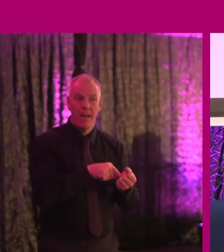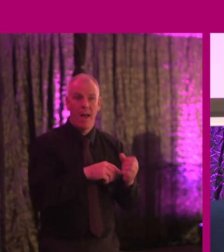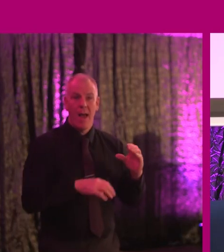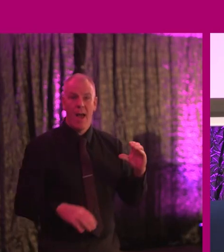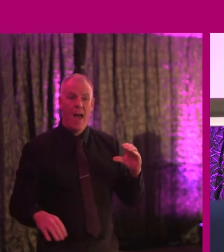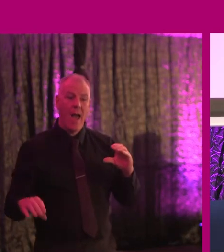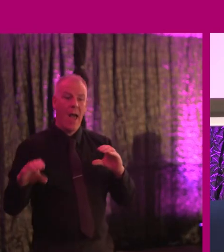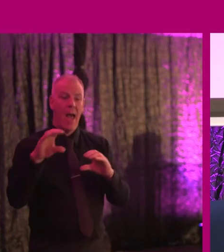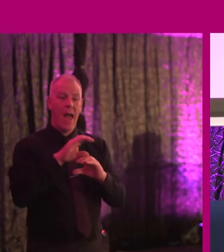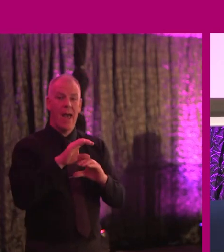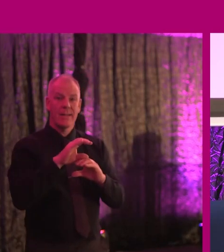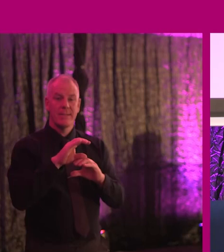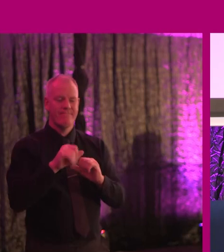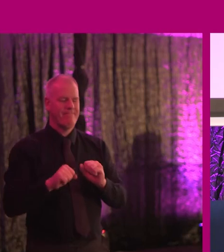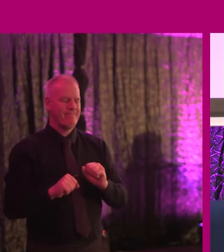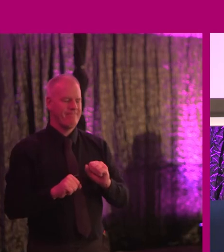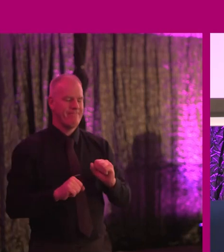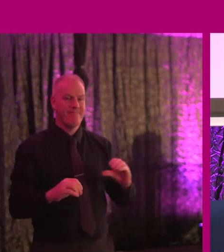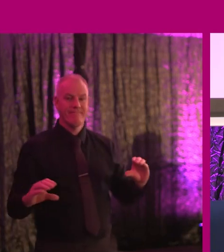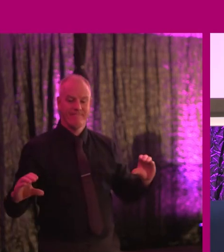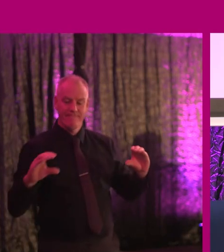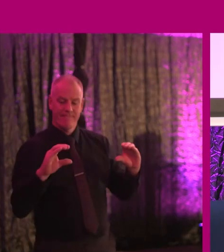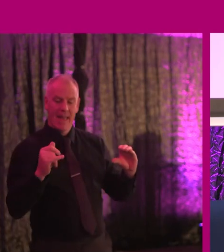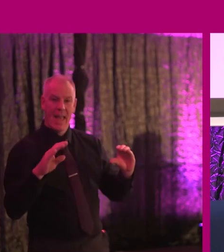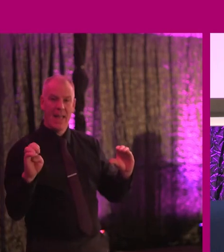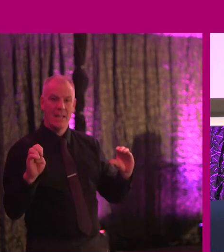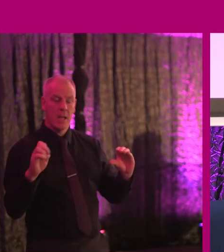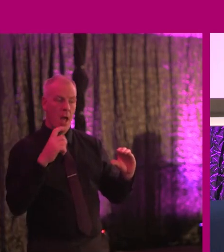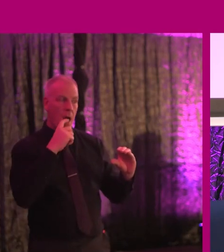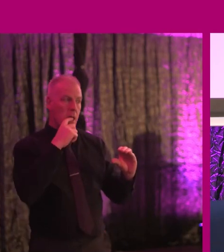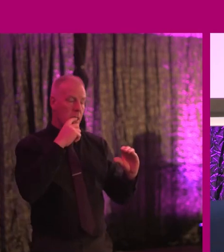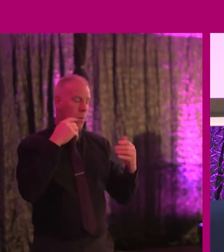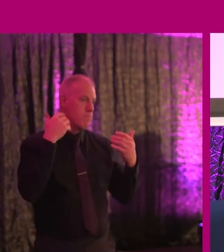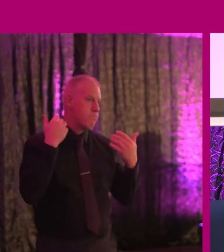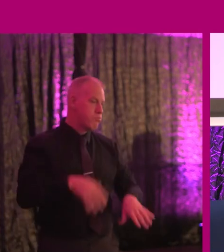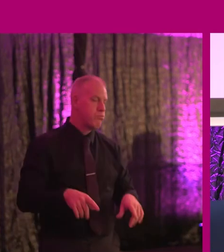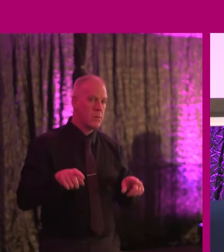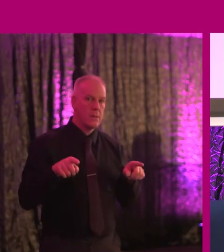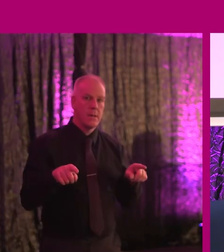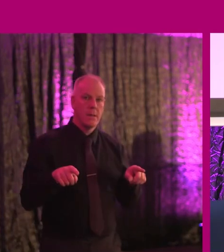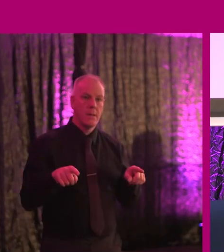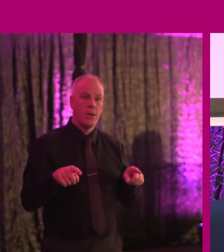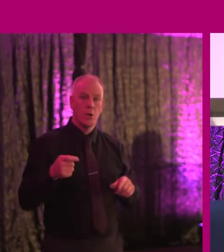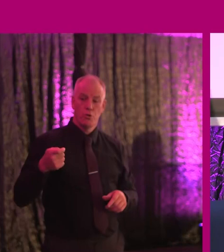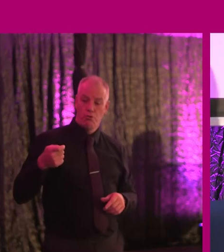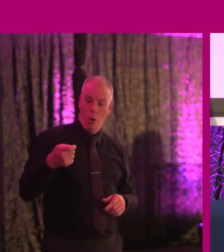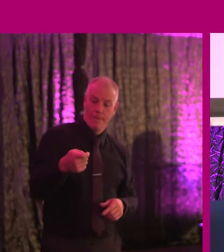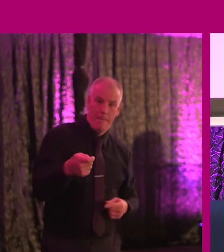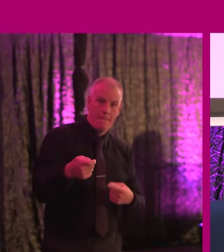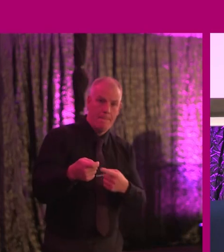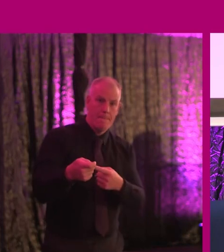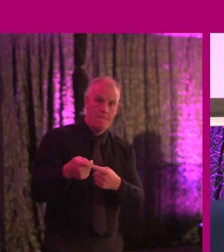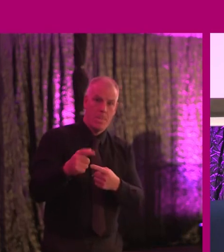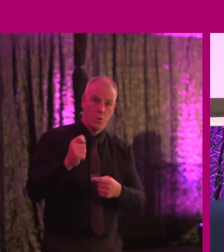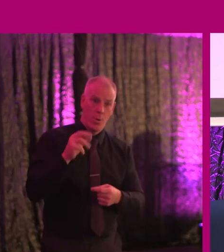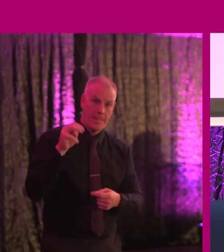to age, we're talking about something that is mind blowing. Is our tourism sector, we'll just talk about